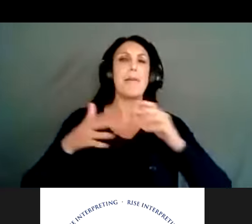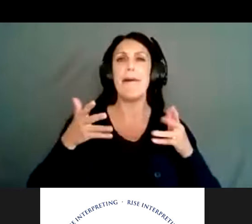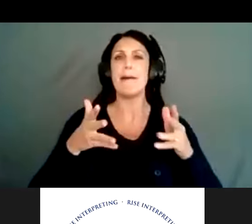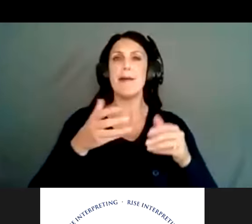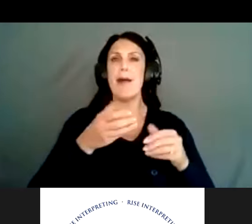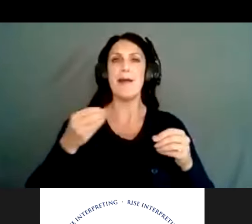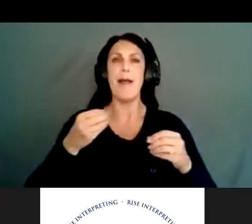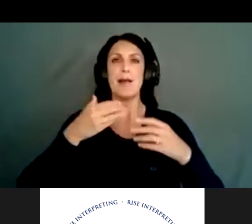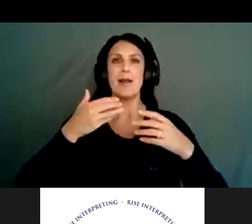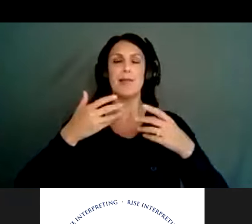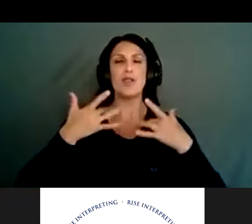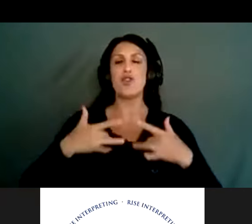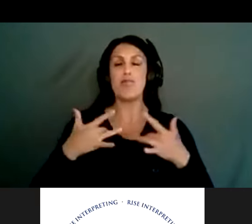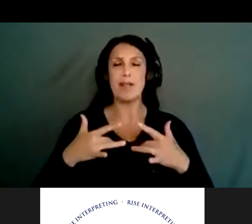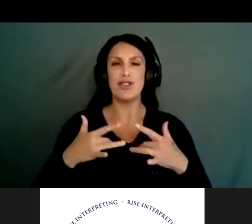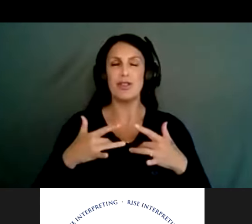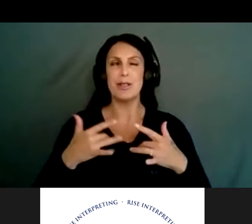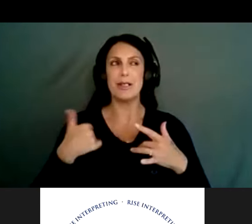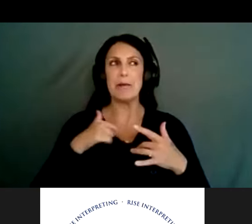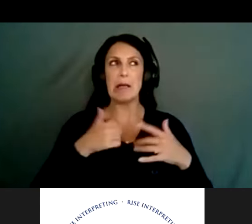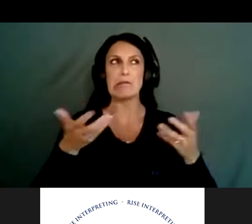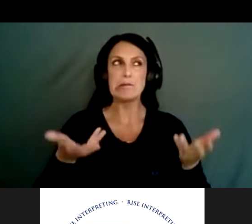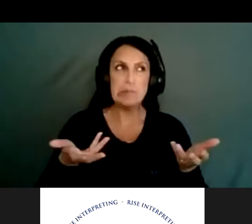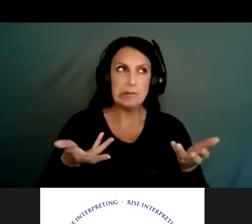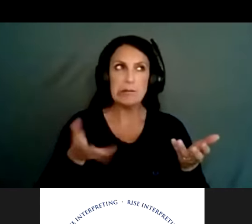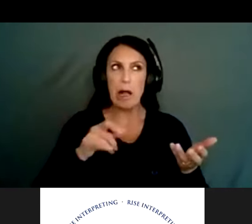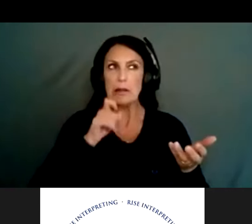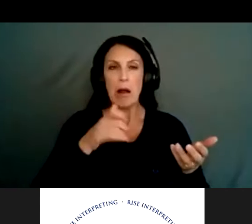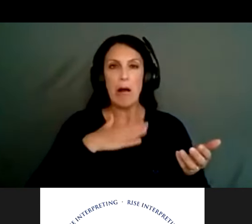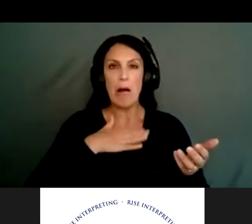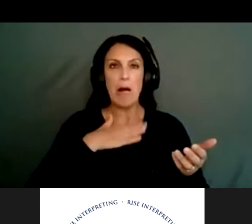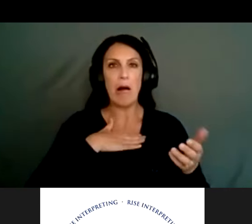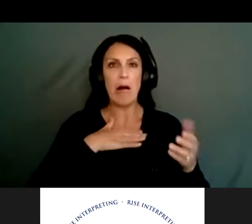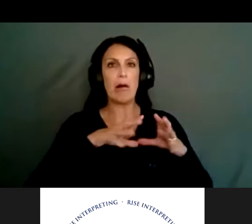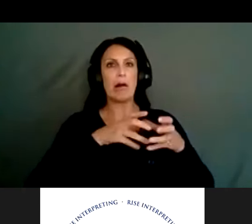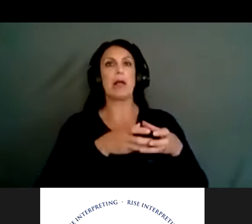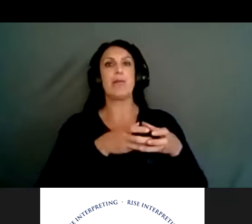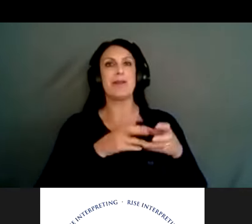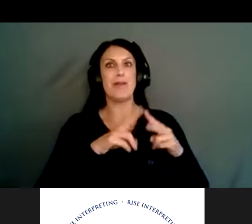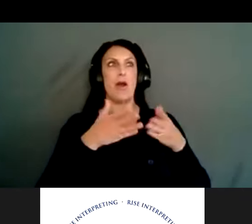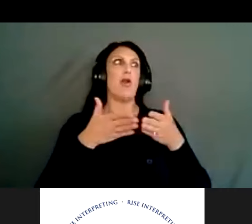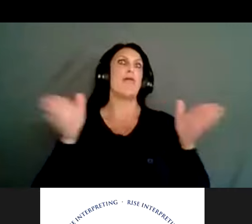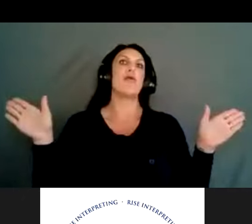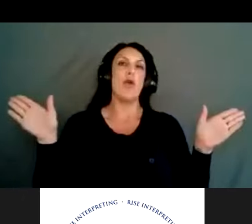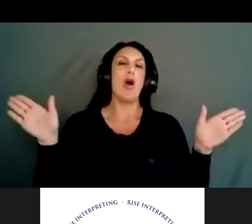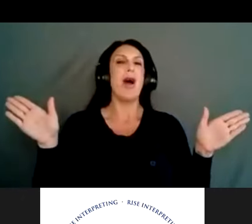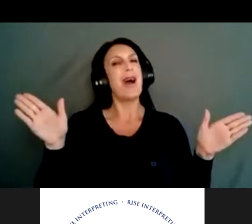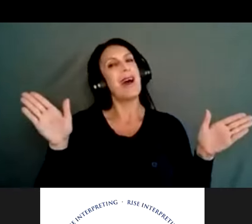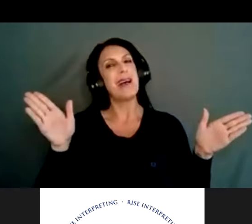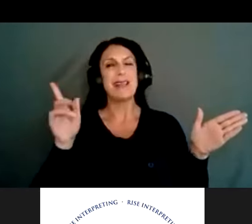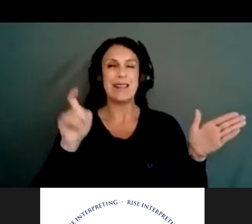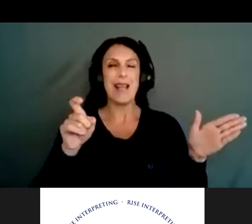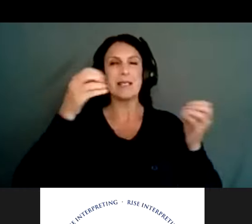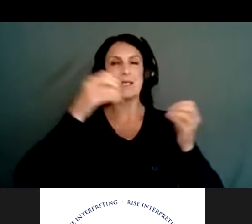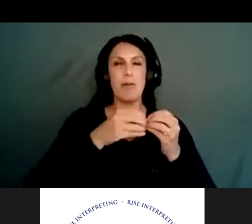you know, it's really beyond the scope of this, you know, subcommittee and it, and it was a very large and broad request that would be a much deeper type of